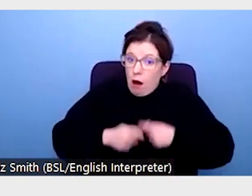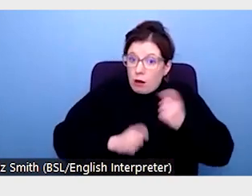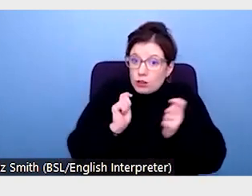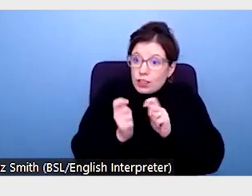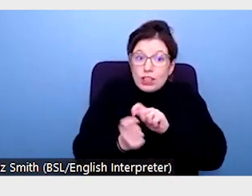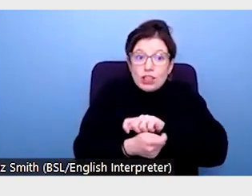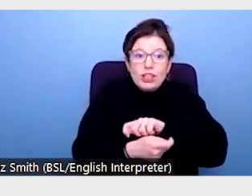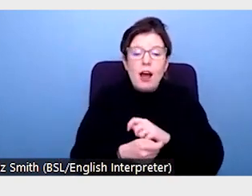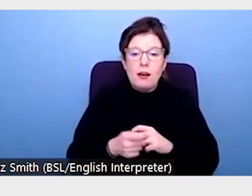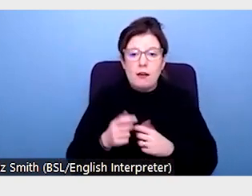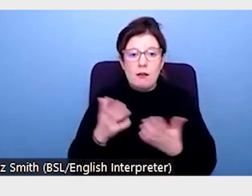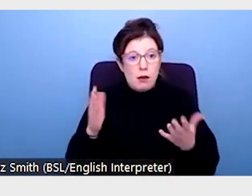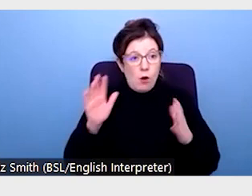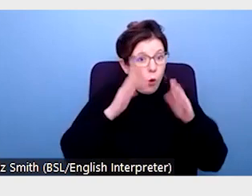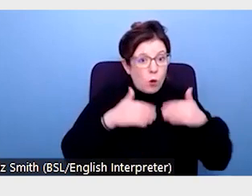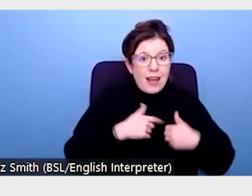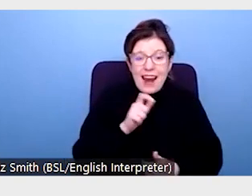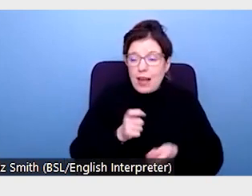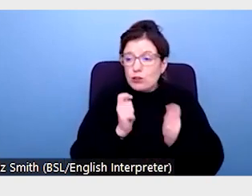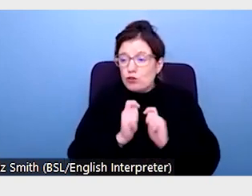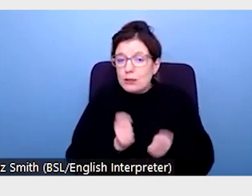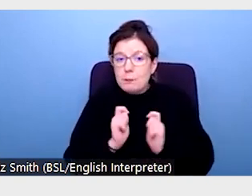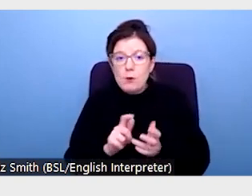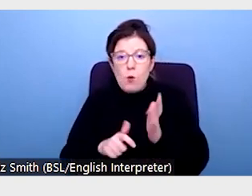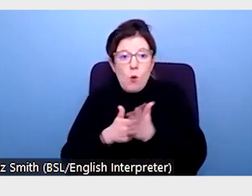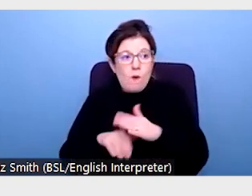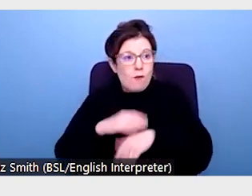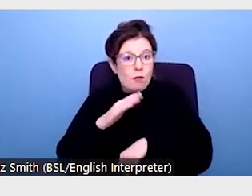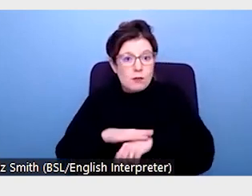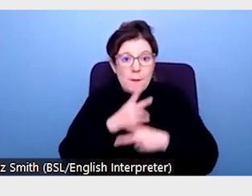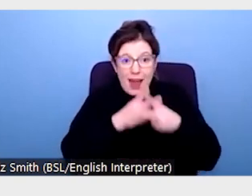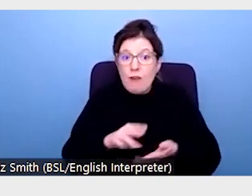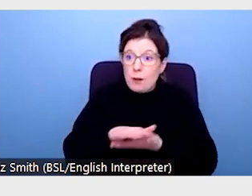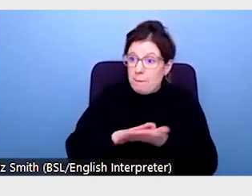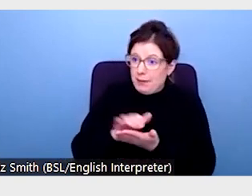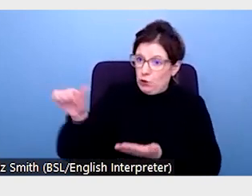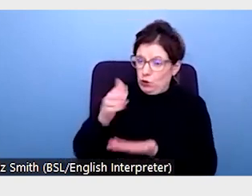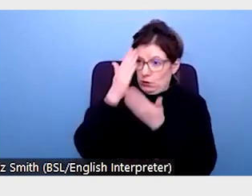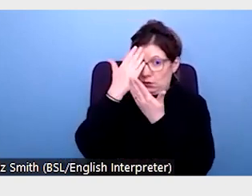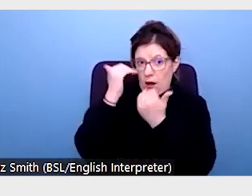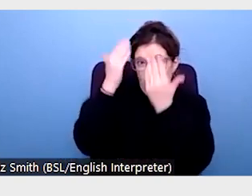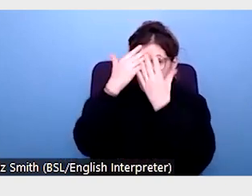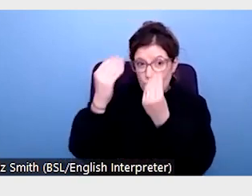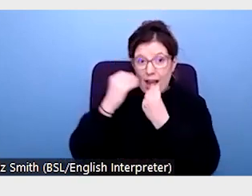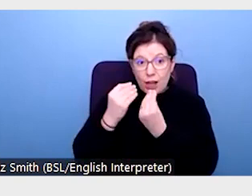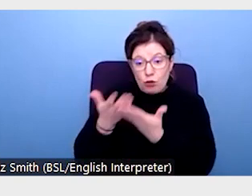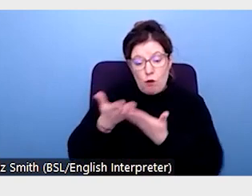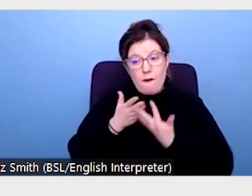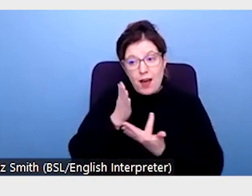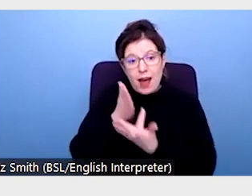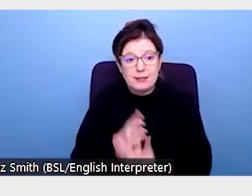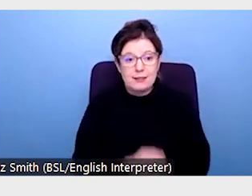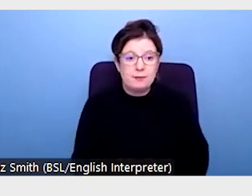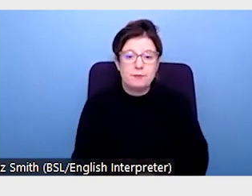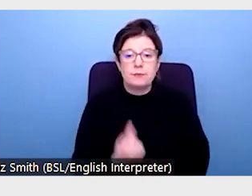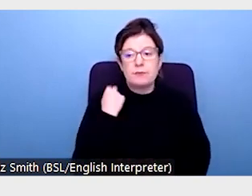whether you're autistic, going through cancer treatment or full time care. So in 2021, Disabled